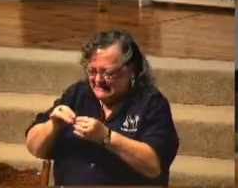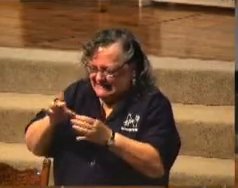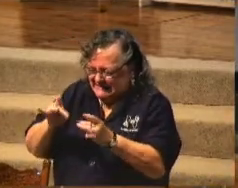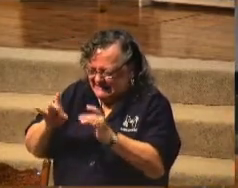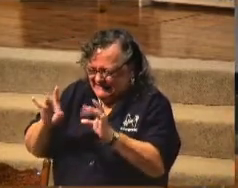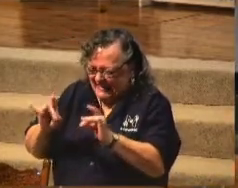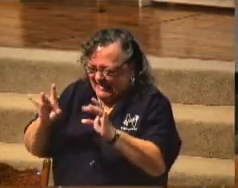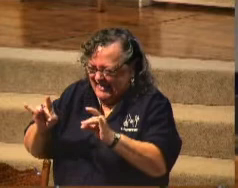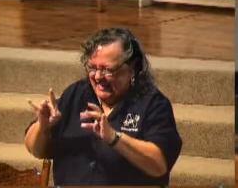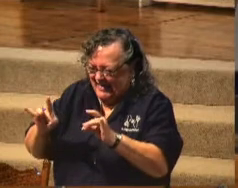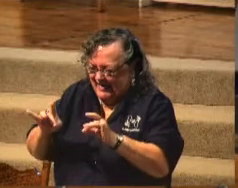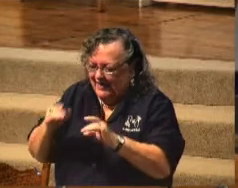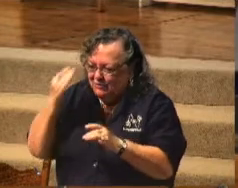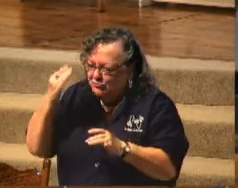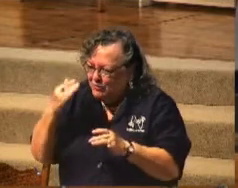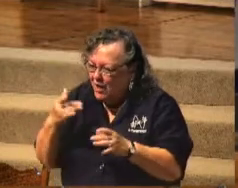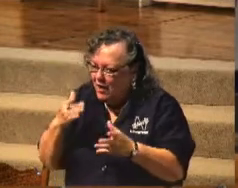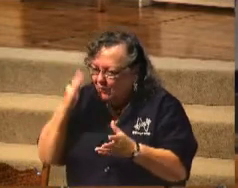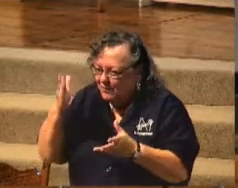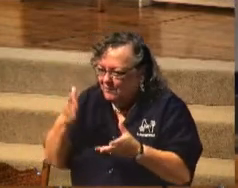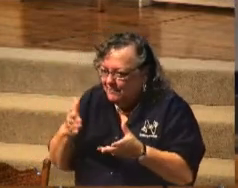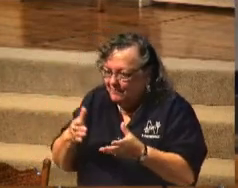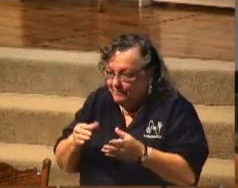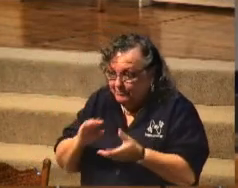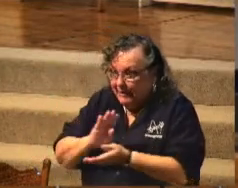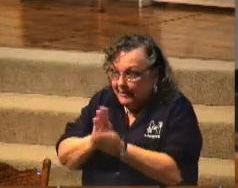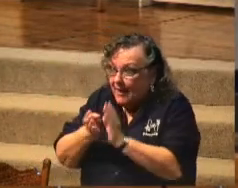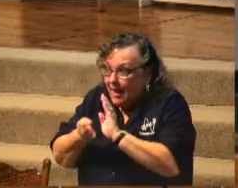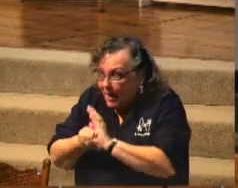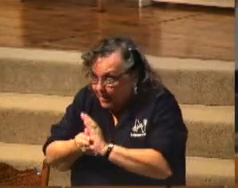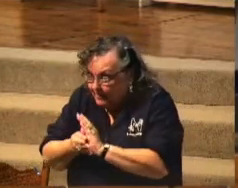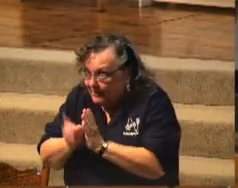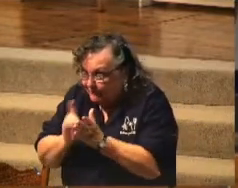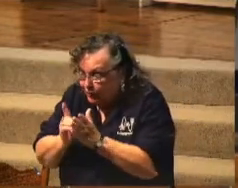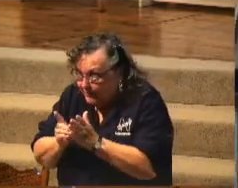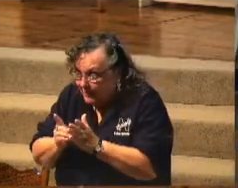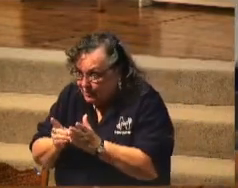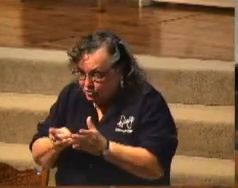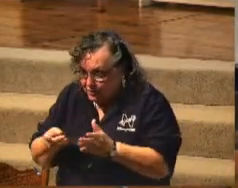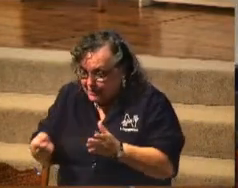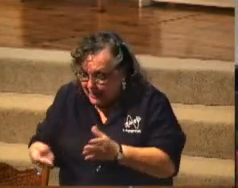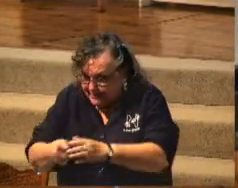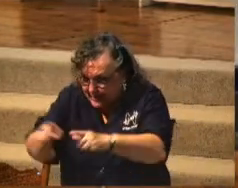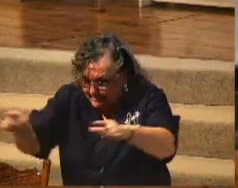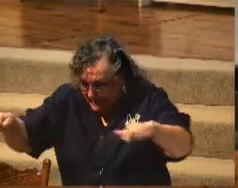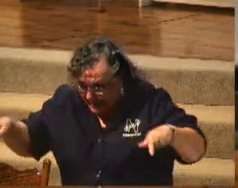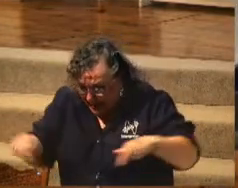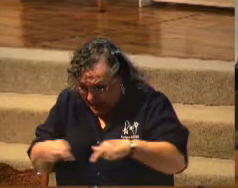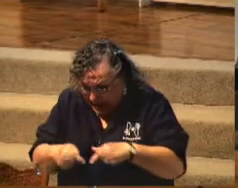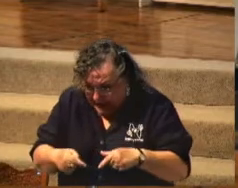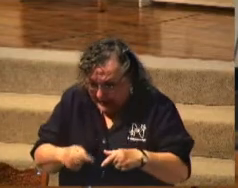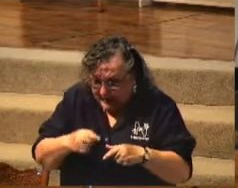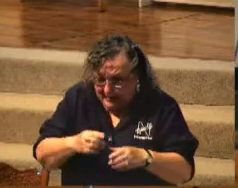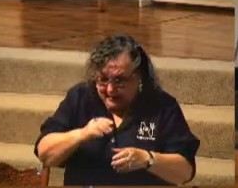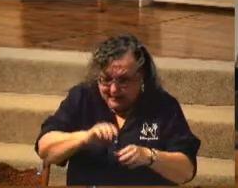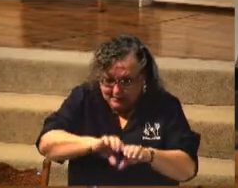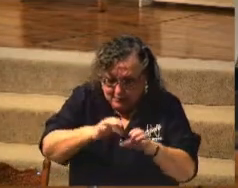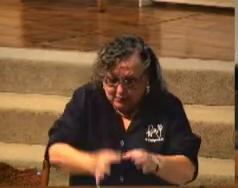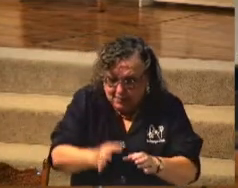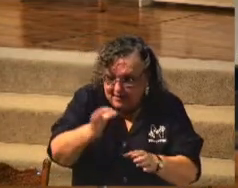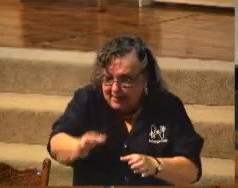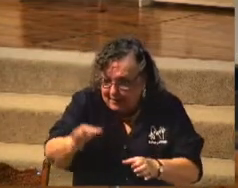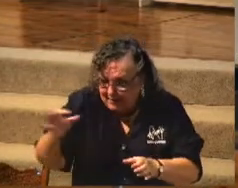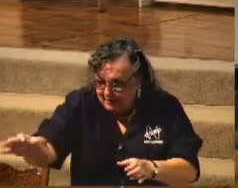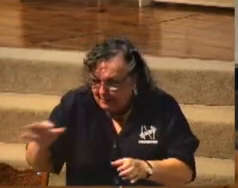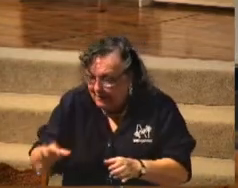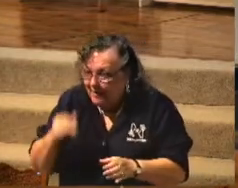know what it's going to be like in just a few minutes. You're going to take that pan, and if you're scared